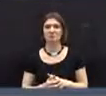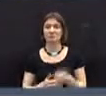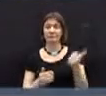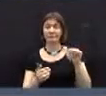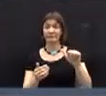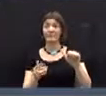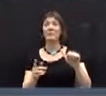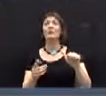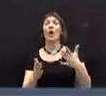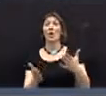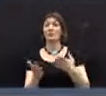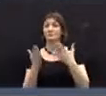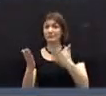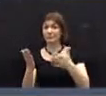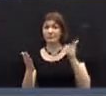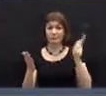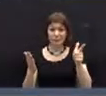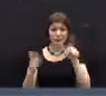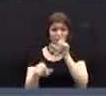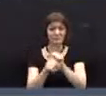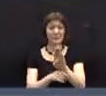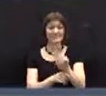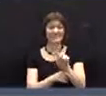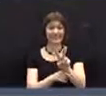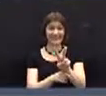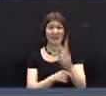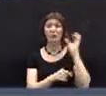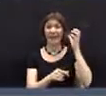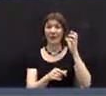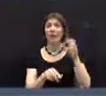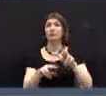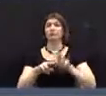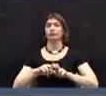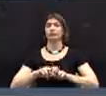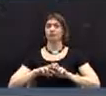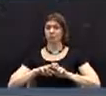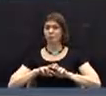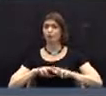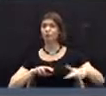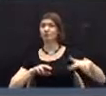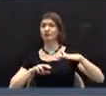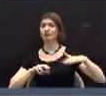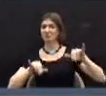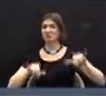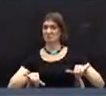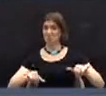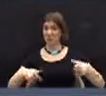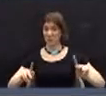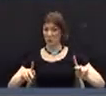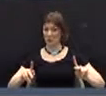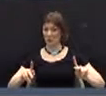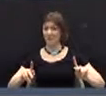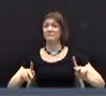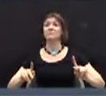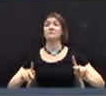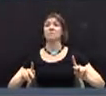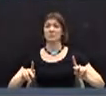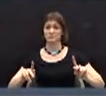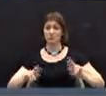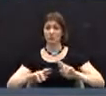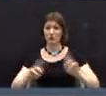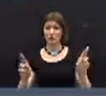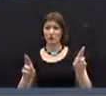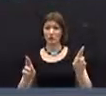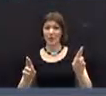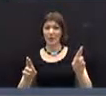It has been moved and seconded that the electronic media be permitted to remain in the reserve section. Are